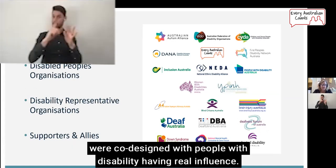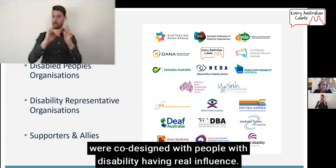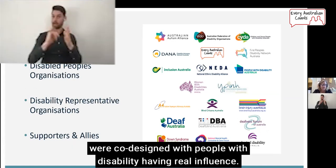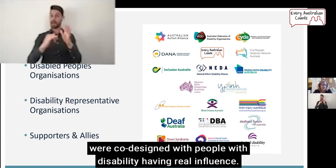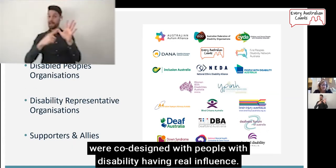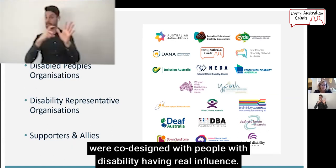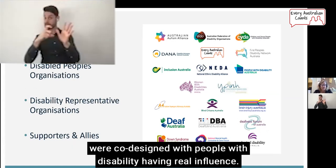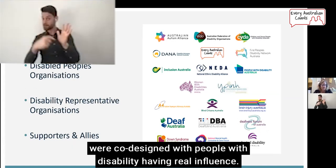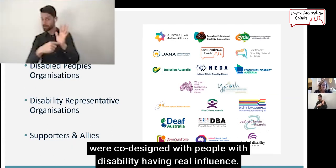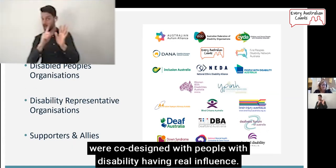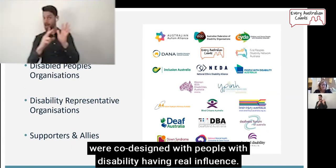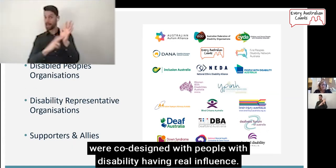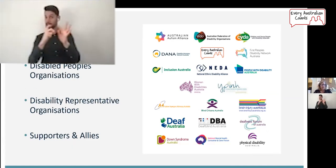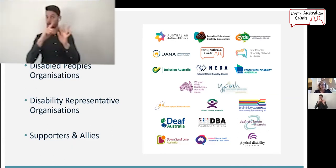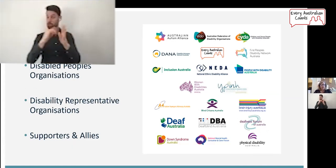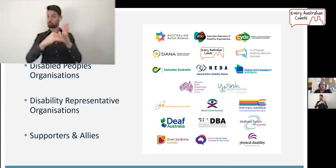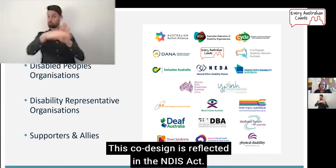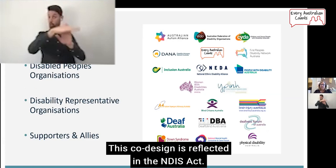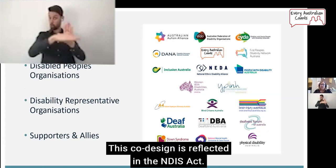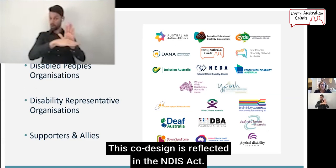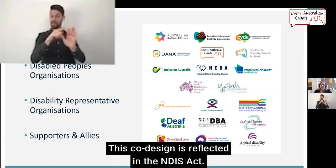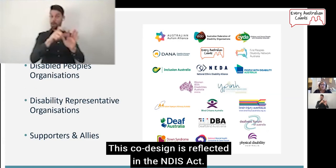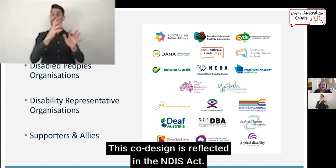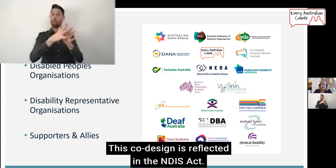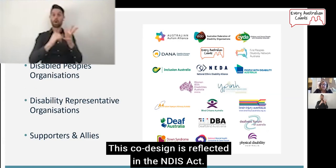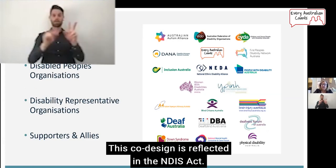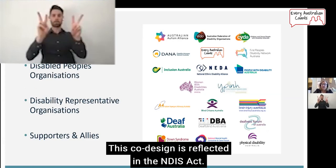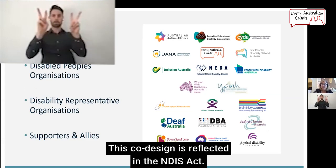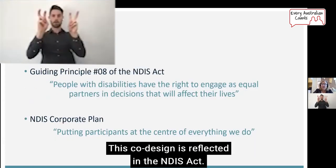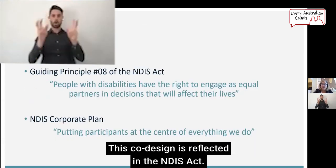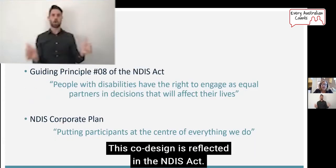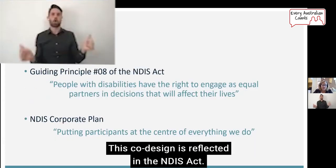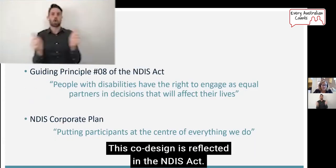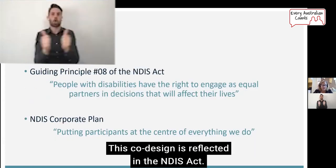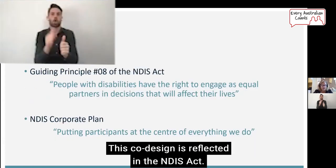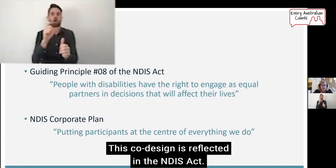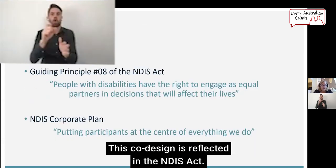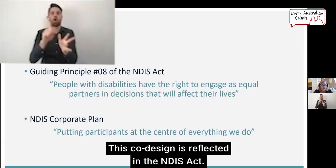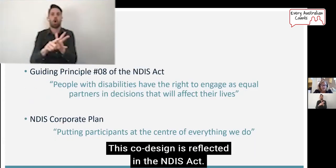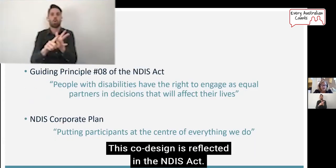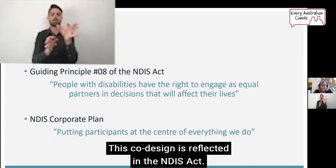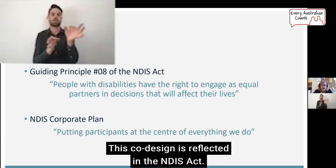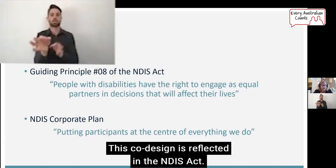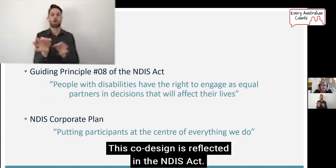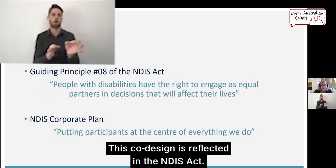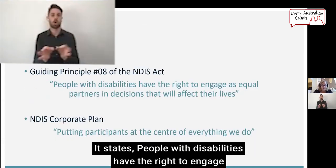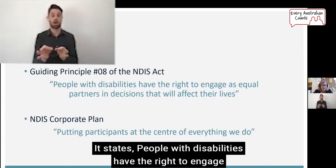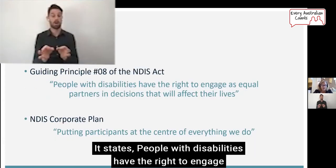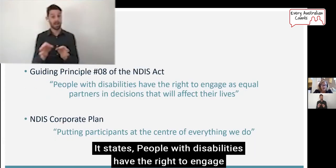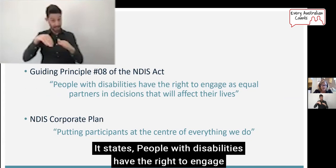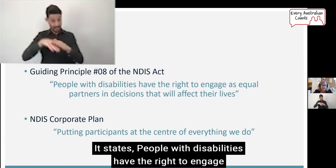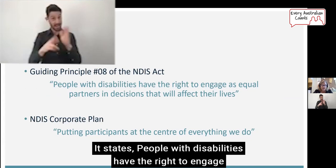people with disability having real influence. This co-design is reflected in the NDIS Act.